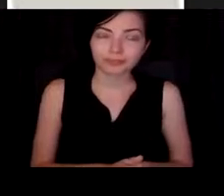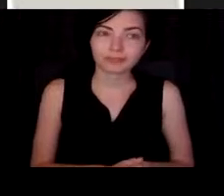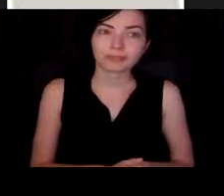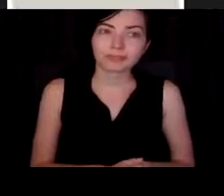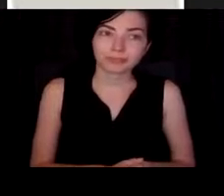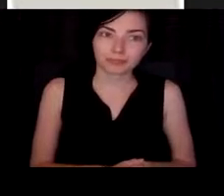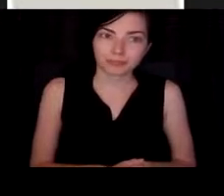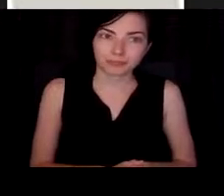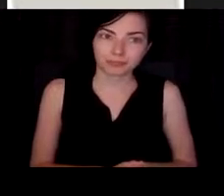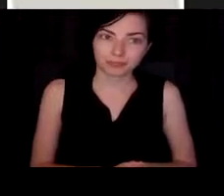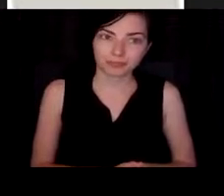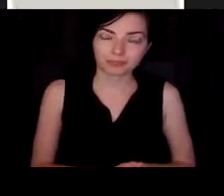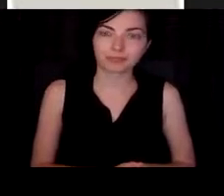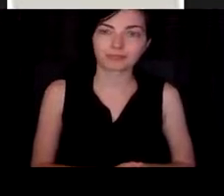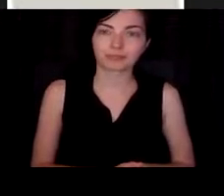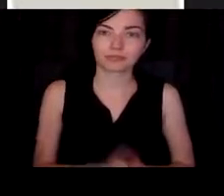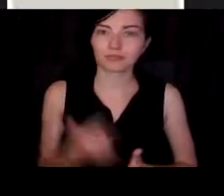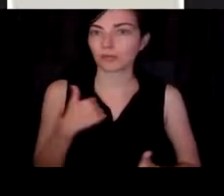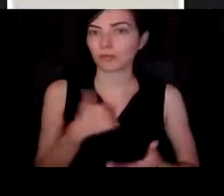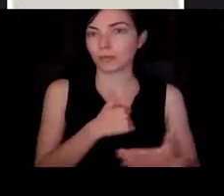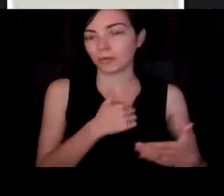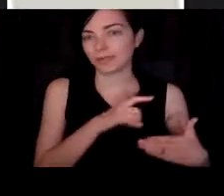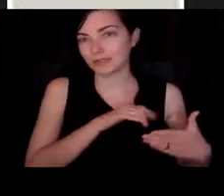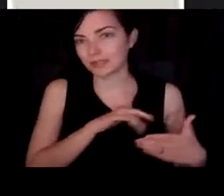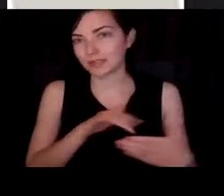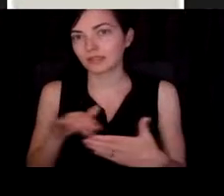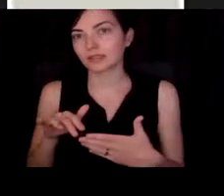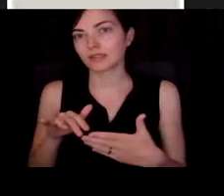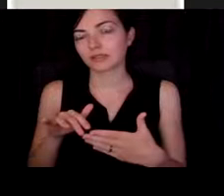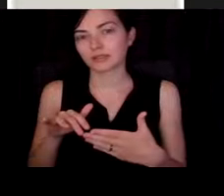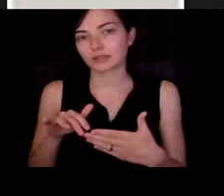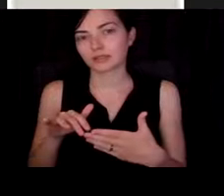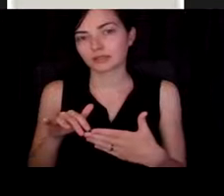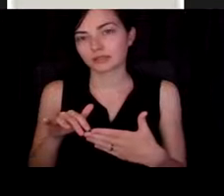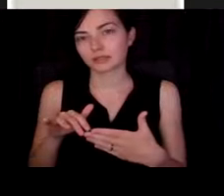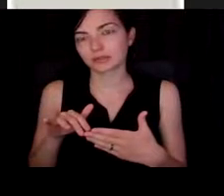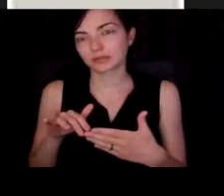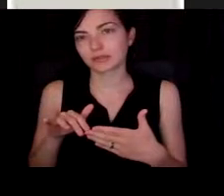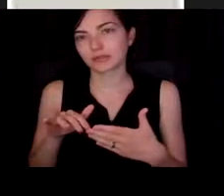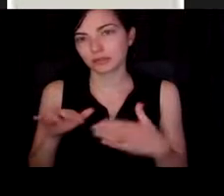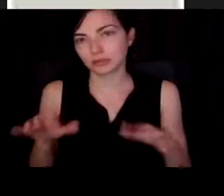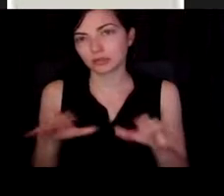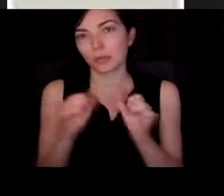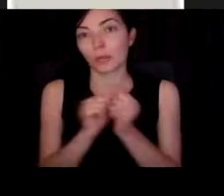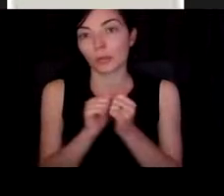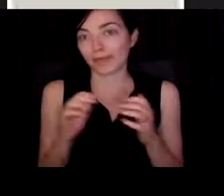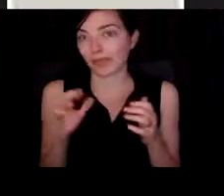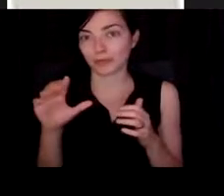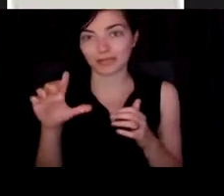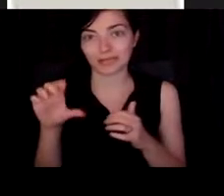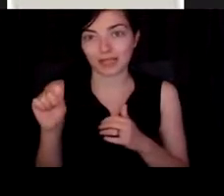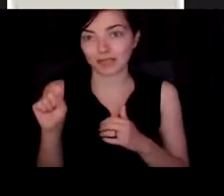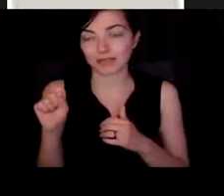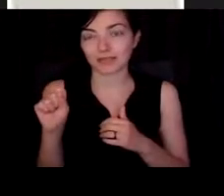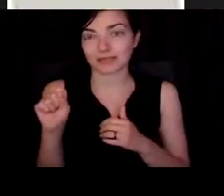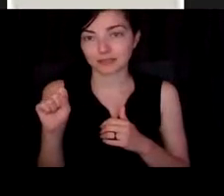putting these in without cells. So we have these areas that can,